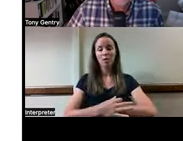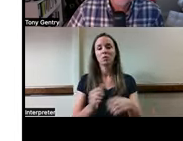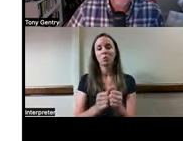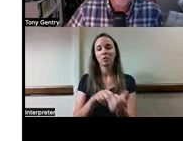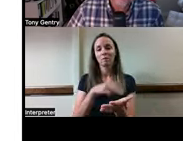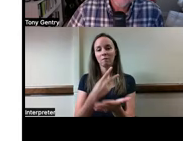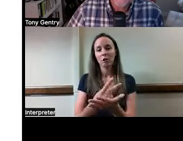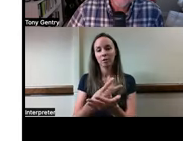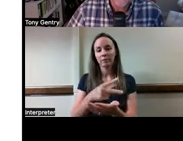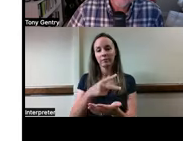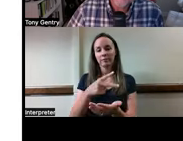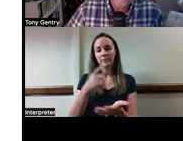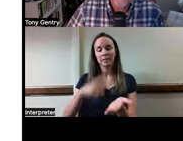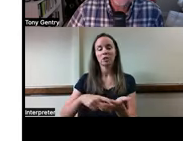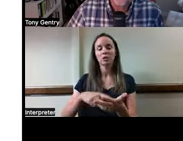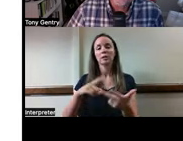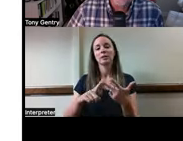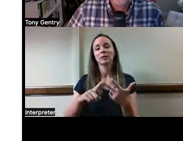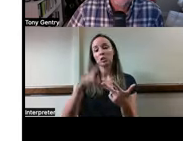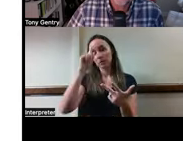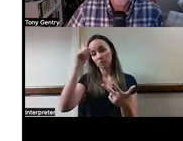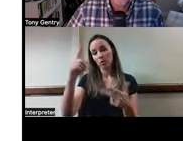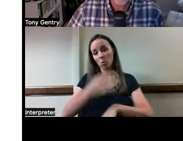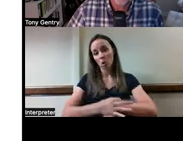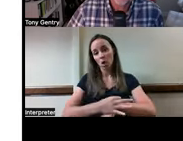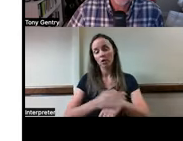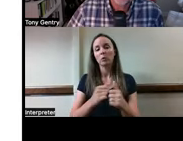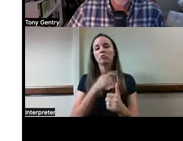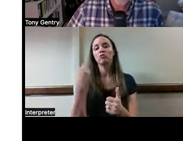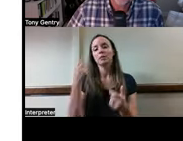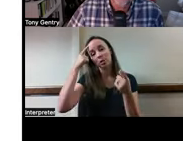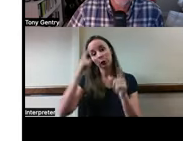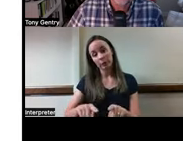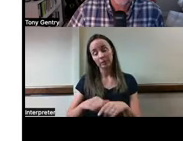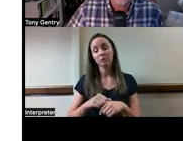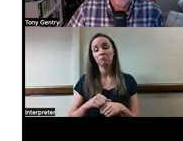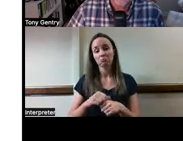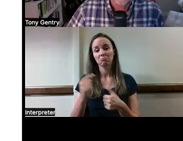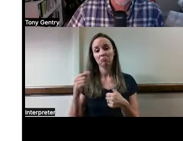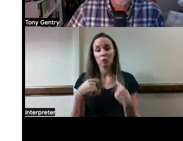A smart watch and a risk agreement. These are all ideas that have popped up so far.